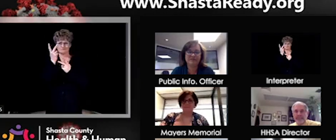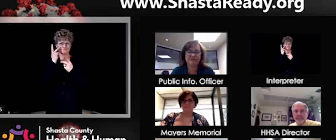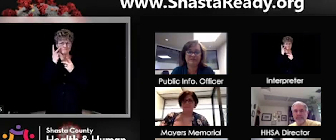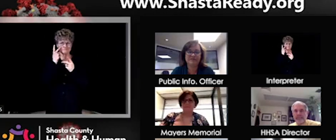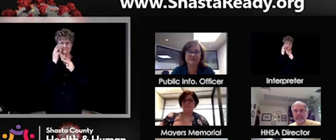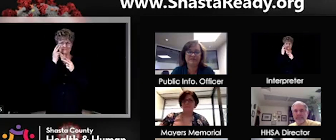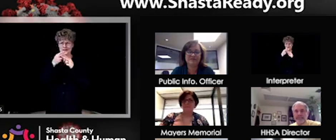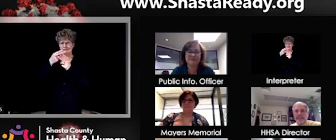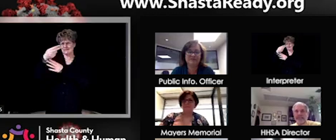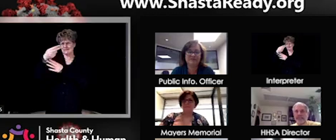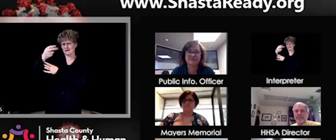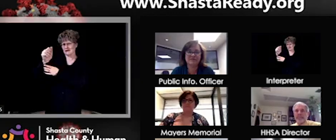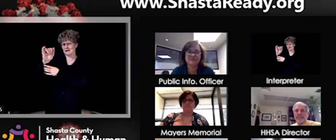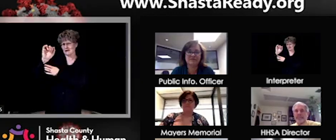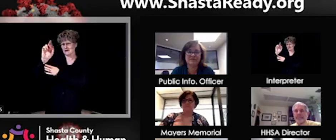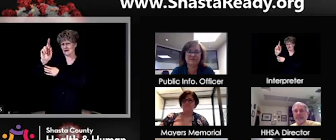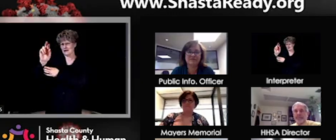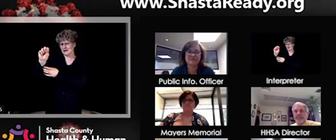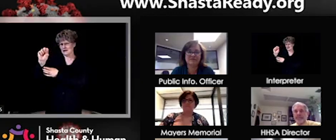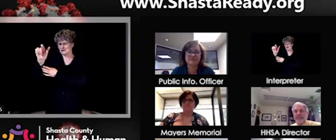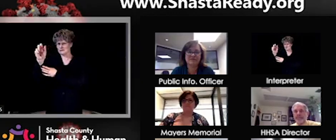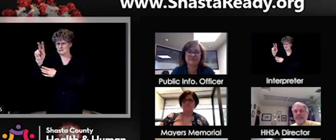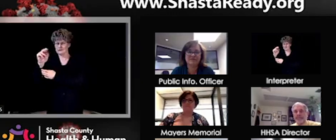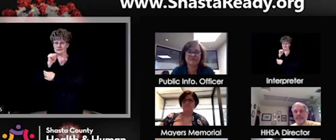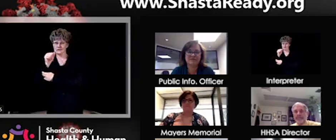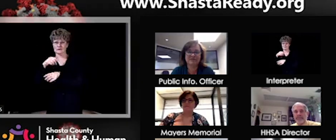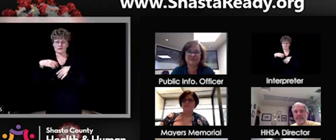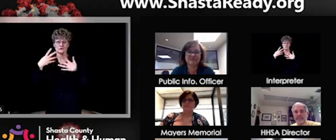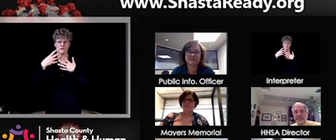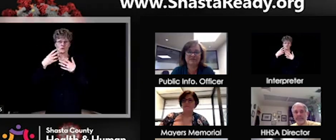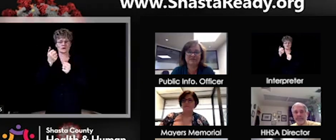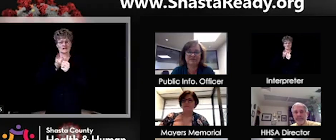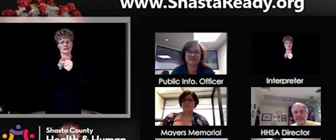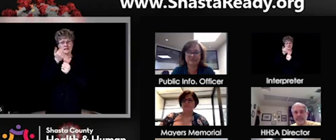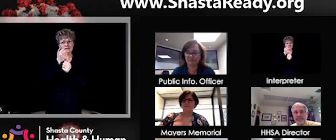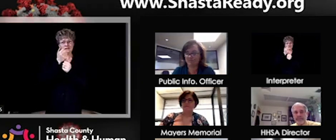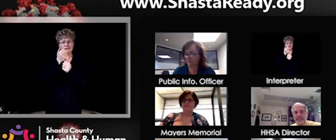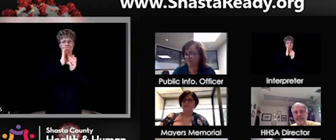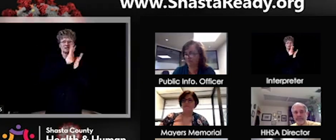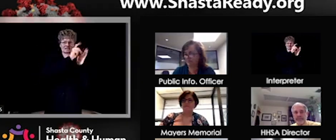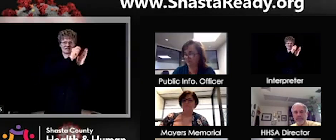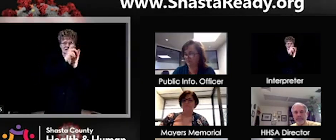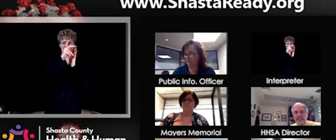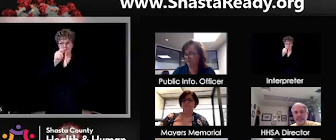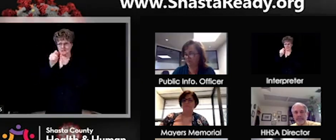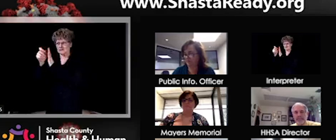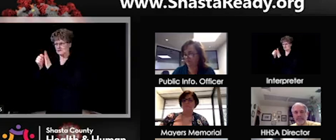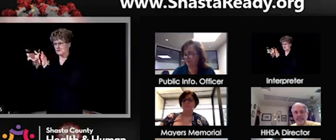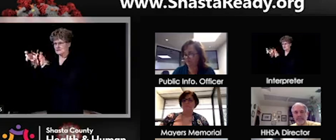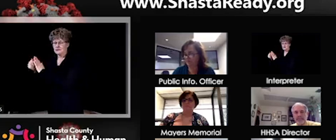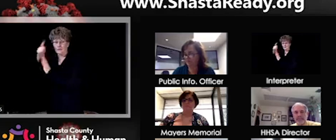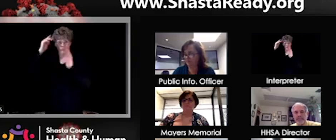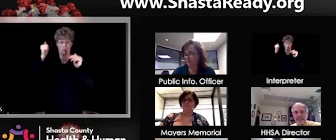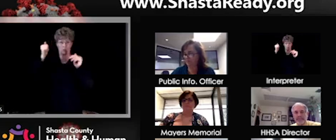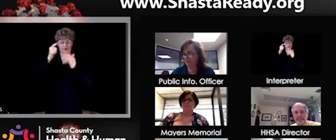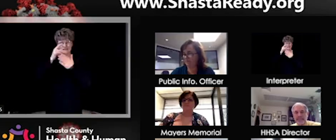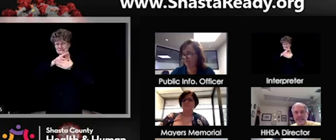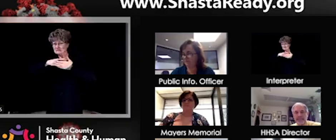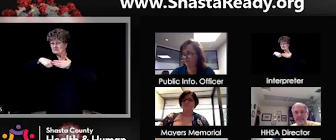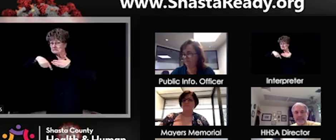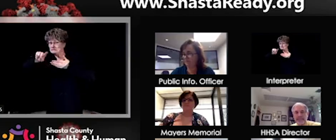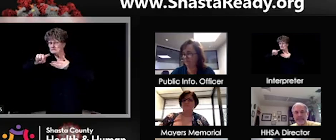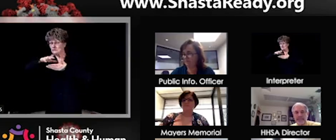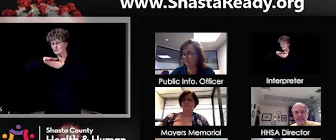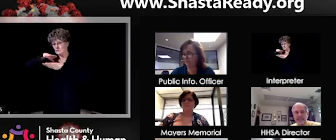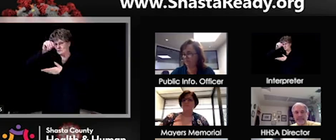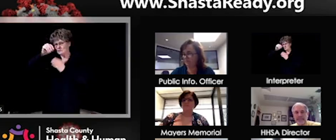moving through the stages, that's going to be data driven. And so, um, I'm hoping maybe next week we'll have more information we can share on how